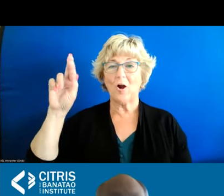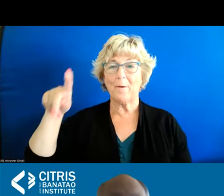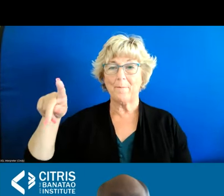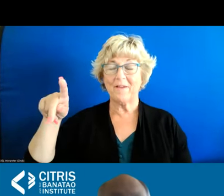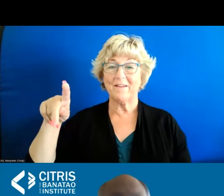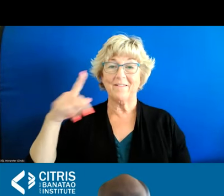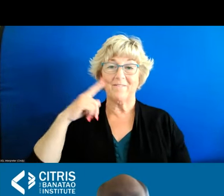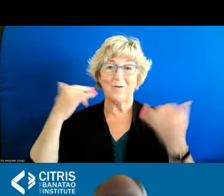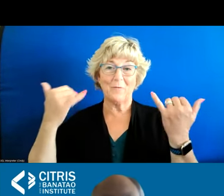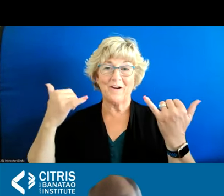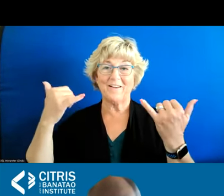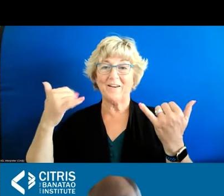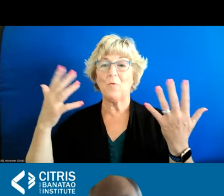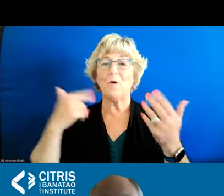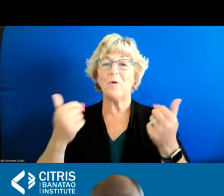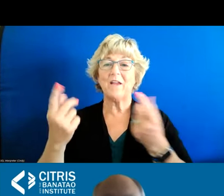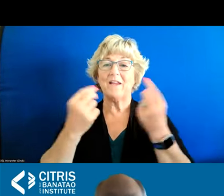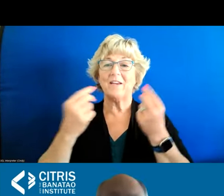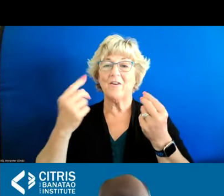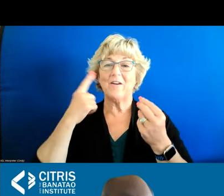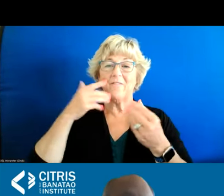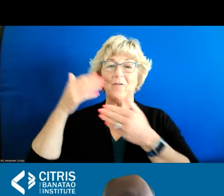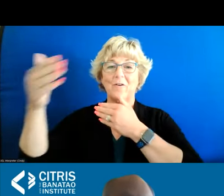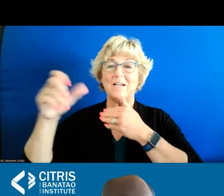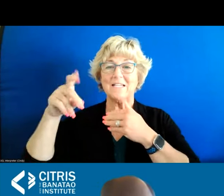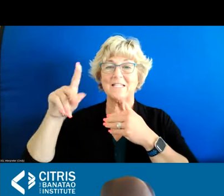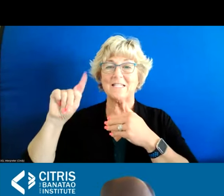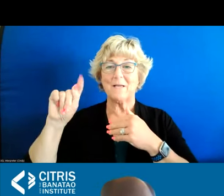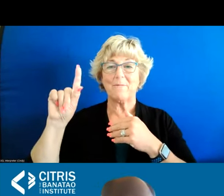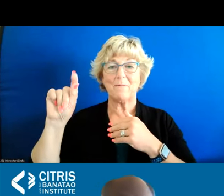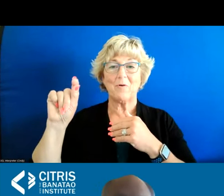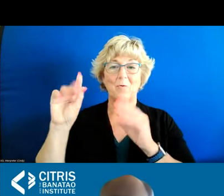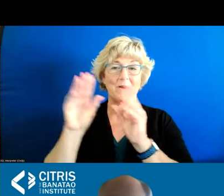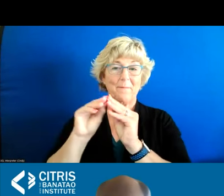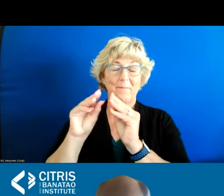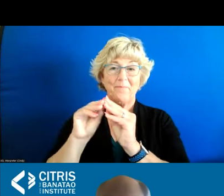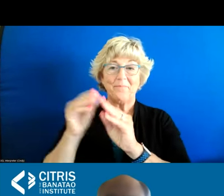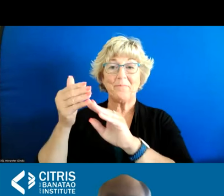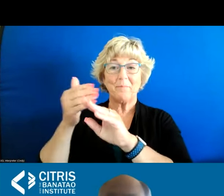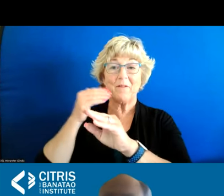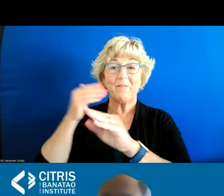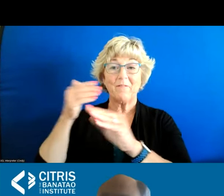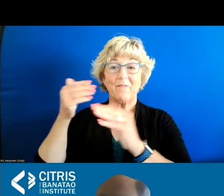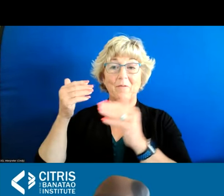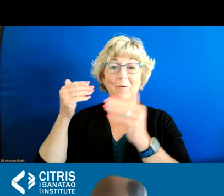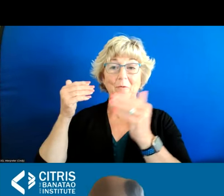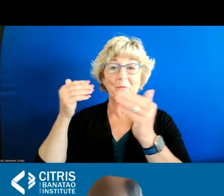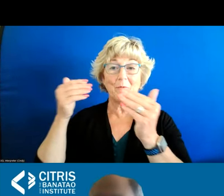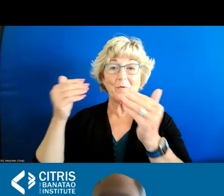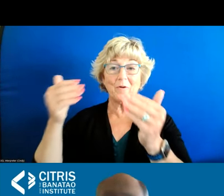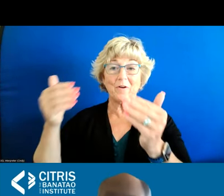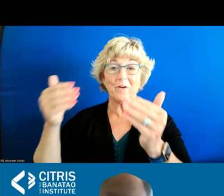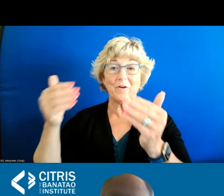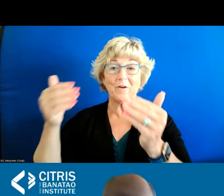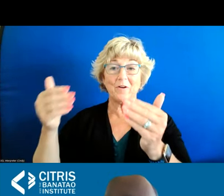immediately in terms of what we can do for the september 20th meeting uh before doing that i'd like to uh make